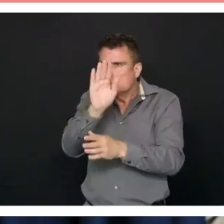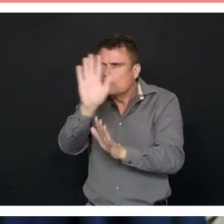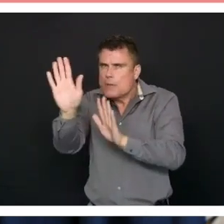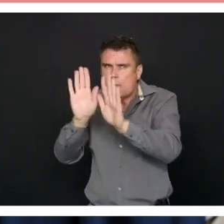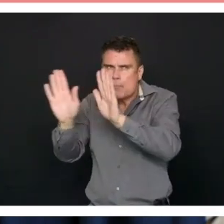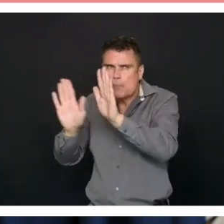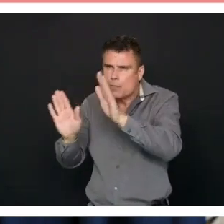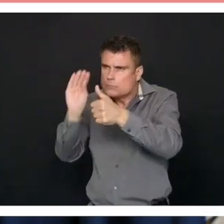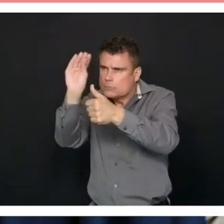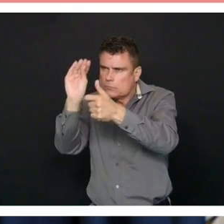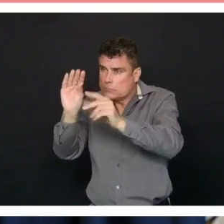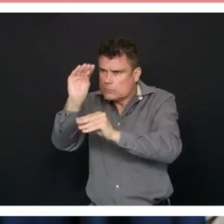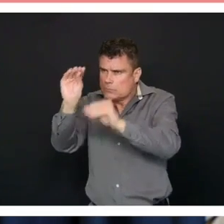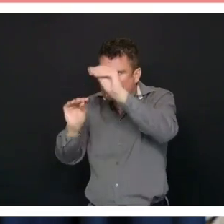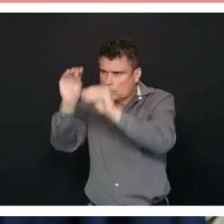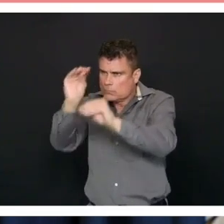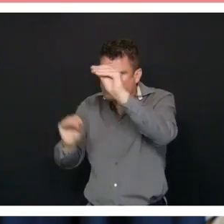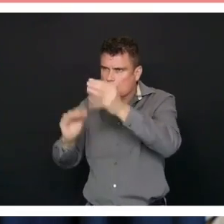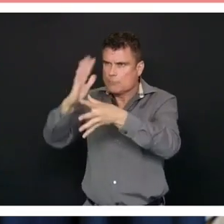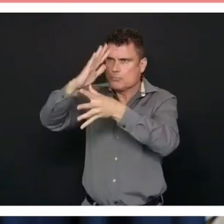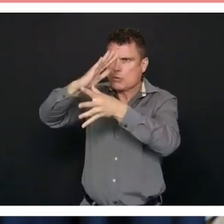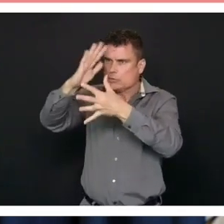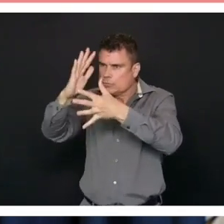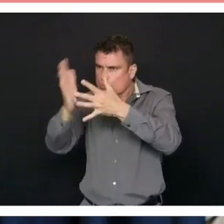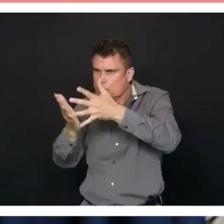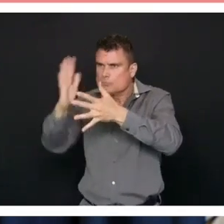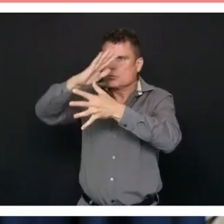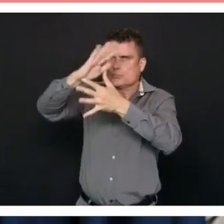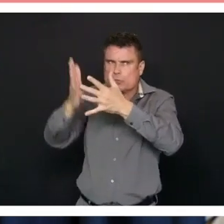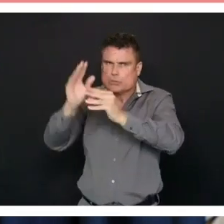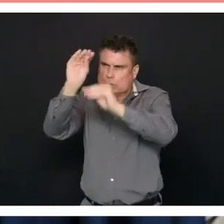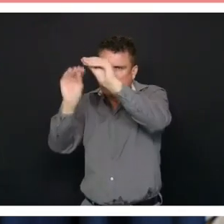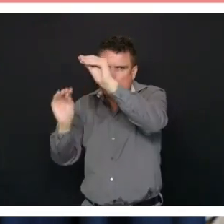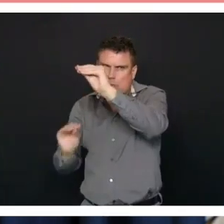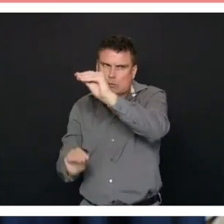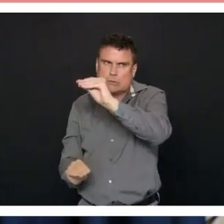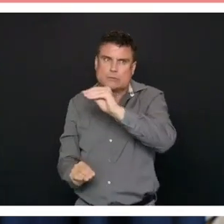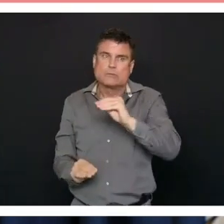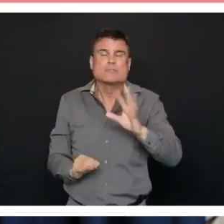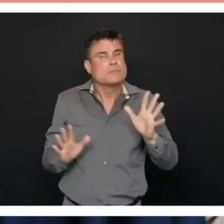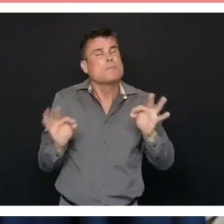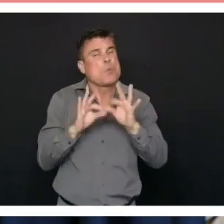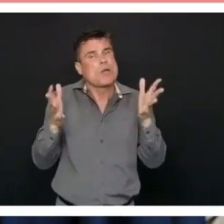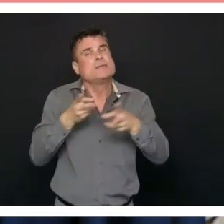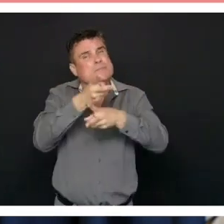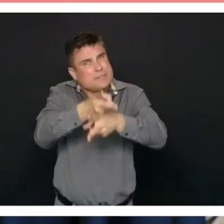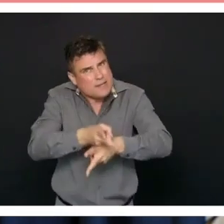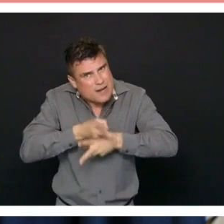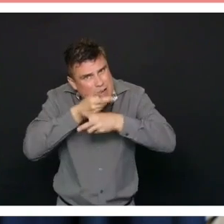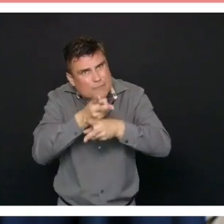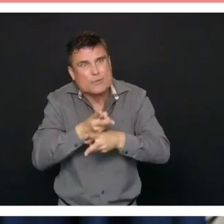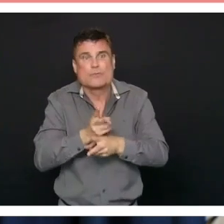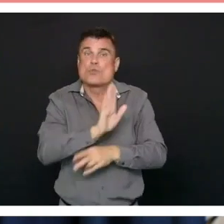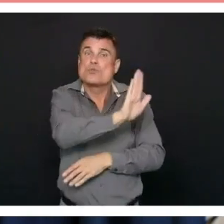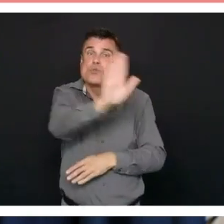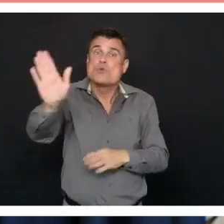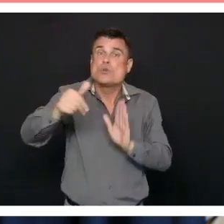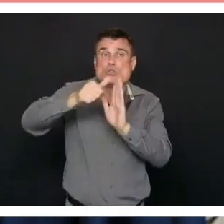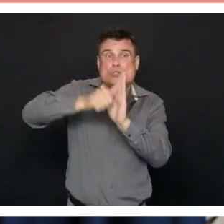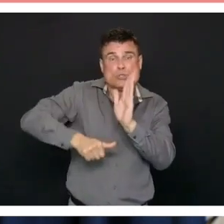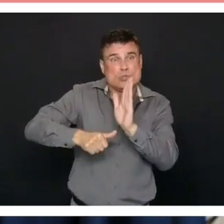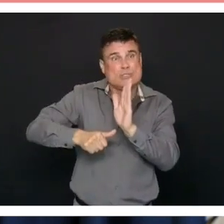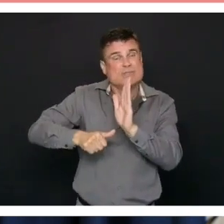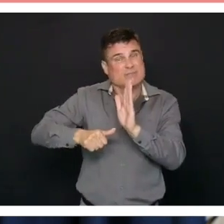important piece to bring up and people be careful before you have your scheduled surgeries make sure we have the